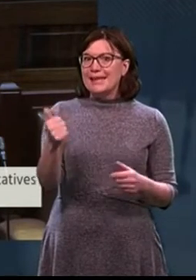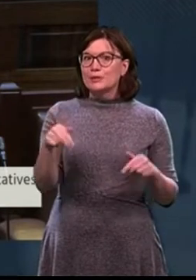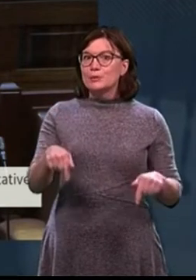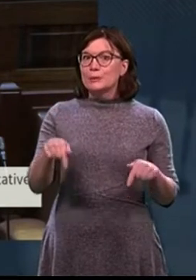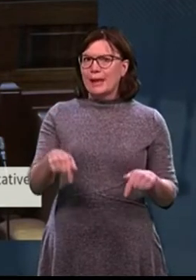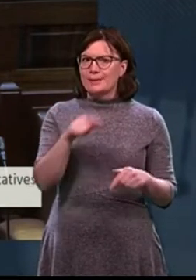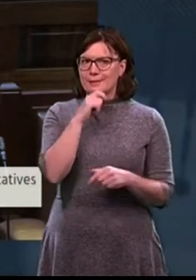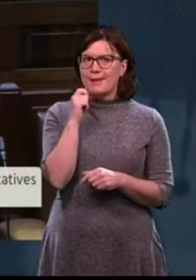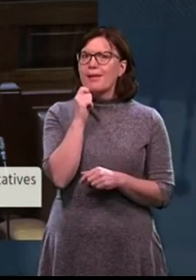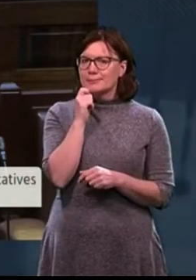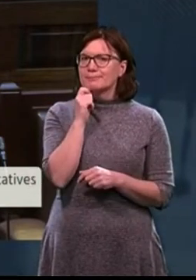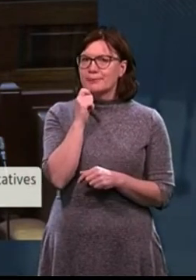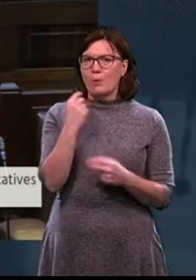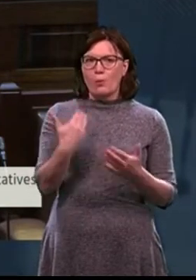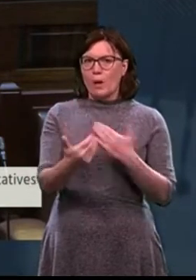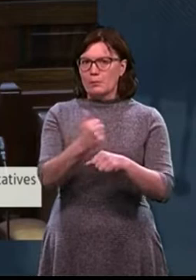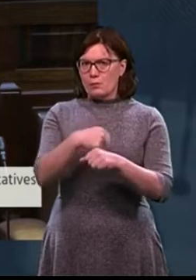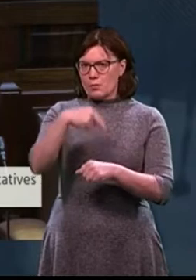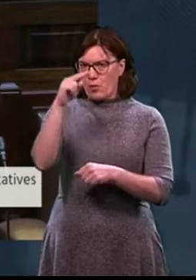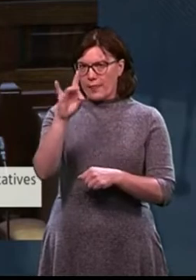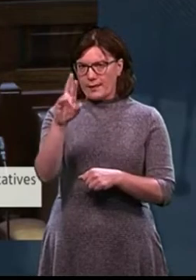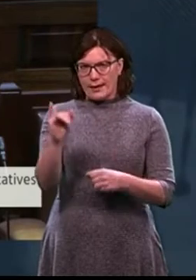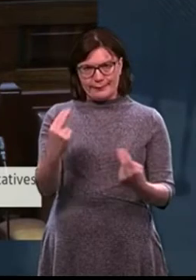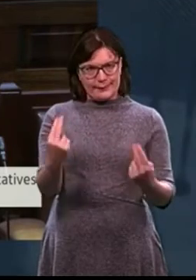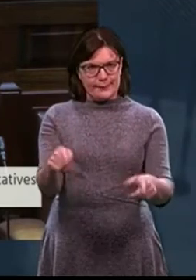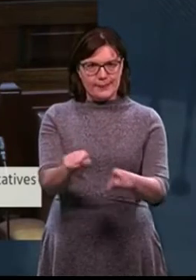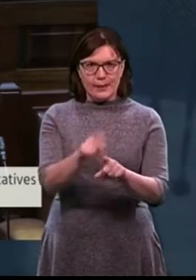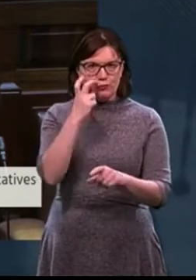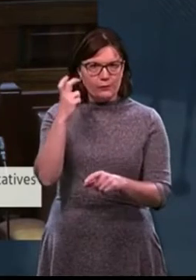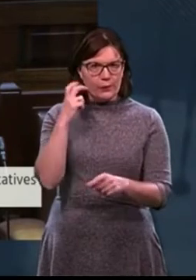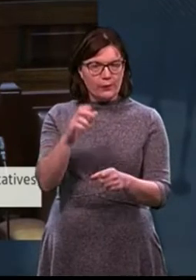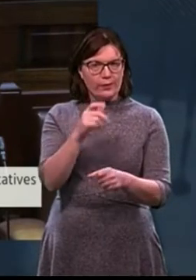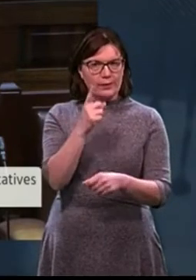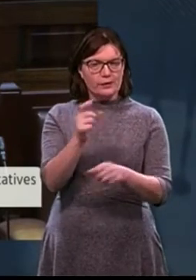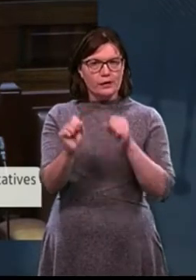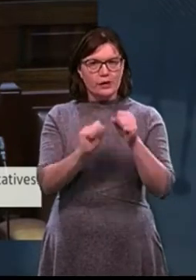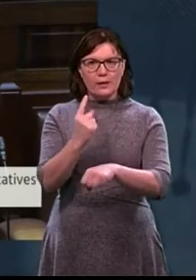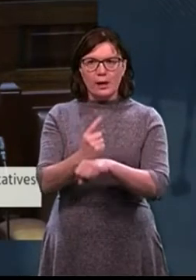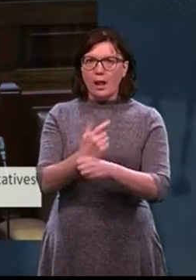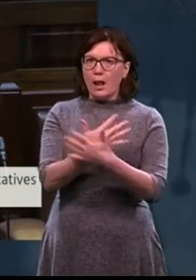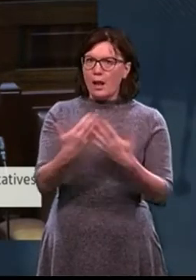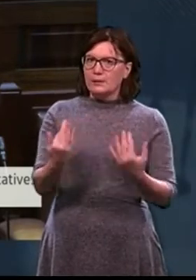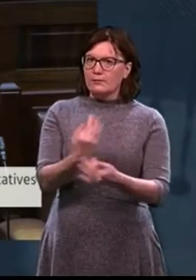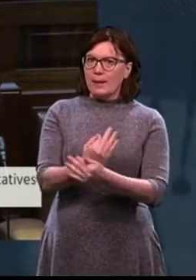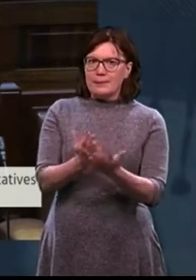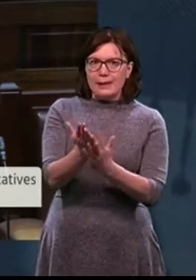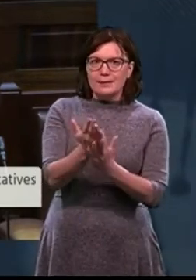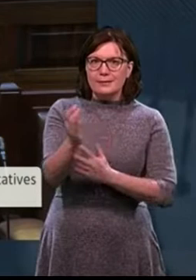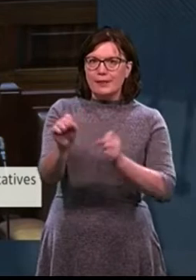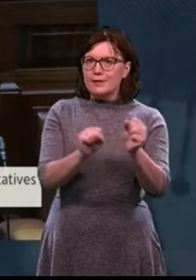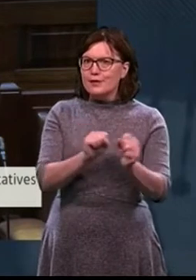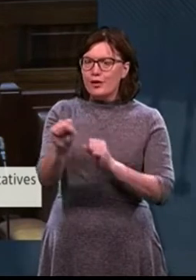Cams is going to be undertaken. I'm sure that many families accessing CAM services across the country